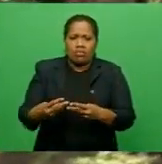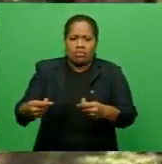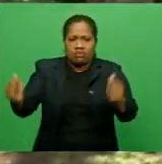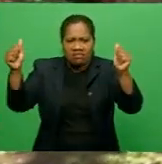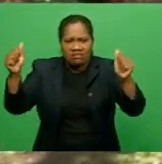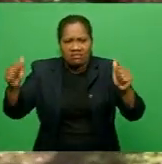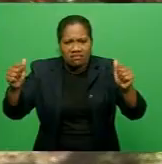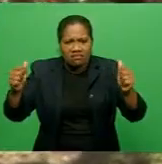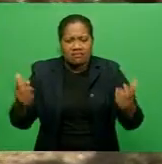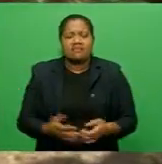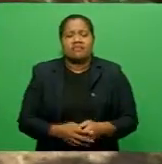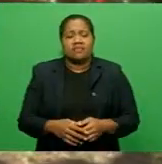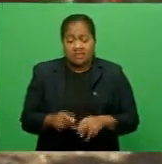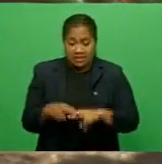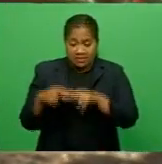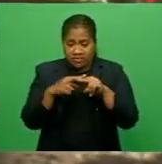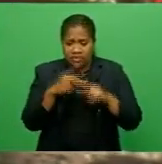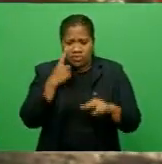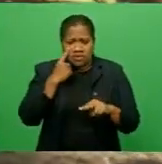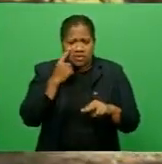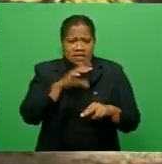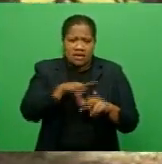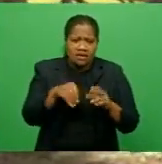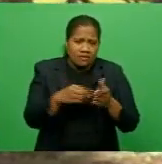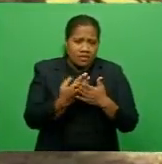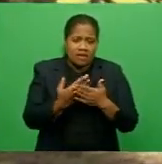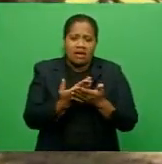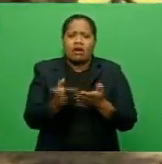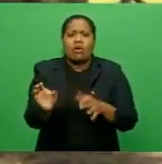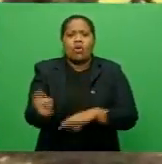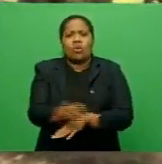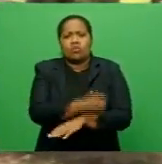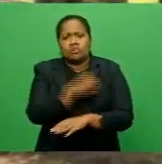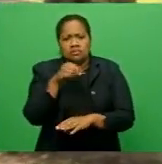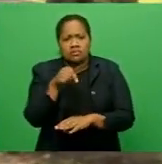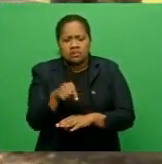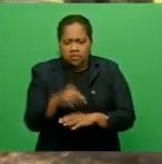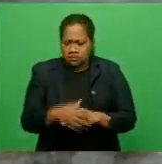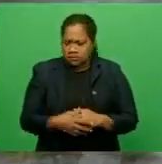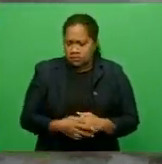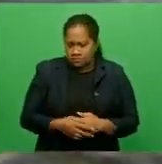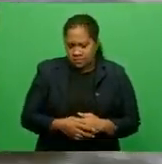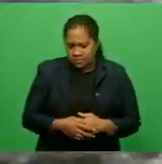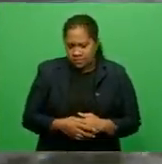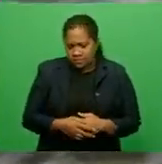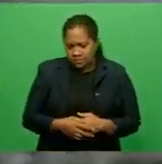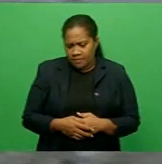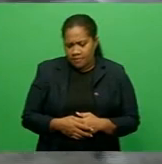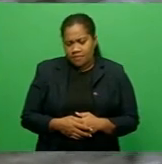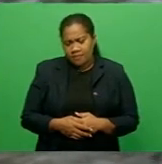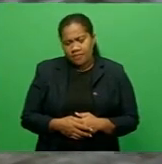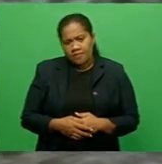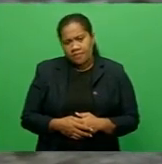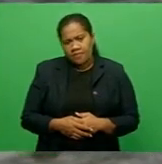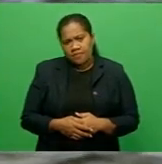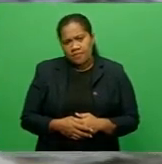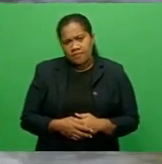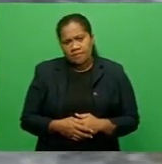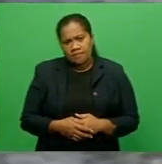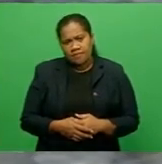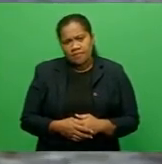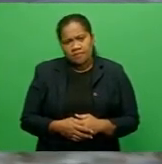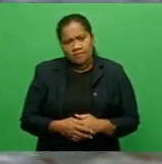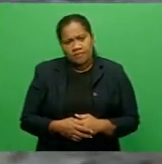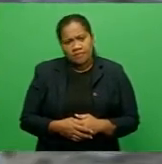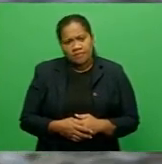see firsthand every day how ocean ecosystems are buckling under the stain of a warming world. Pollution,